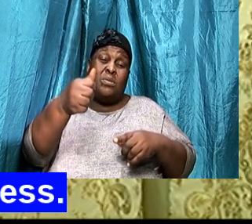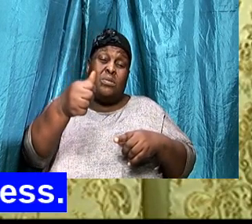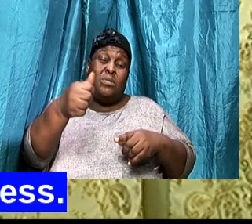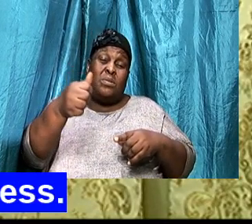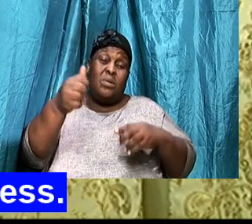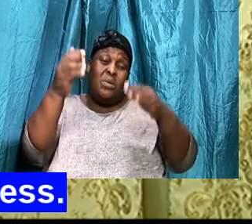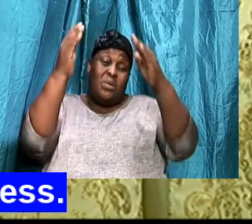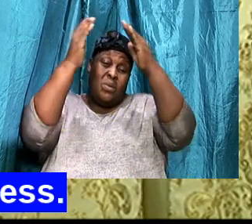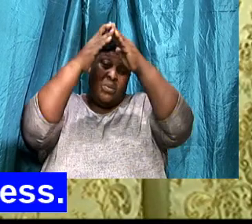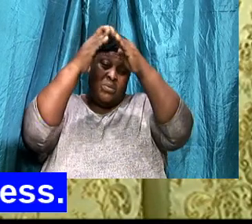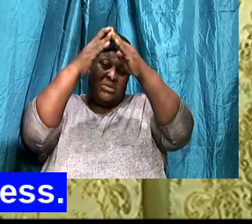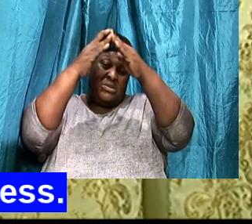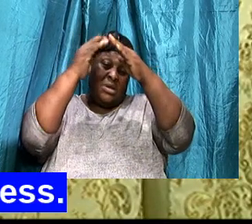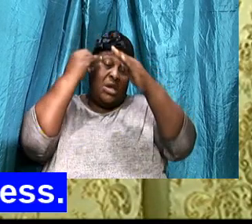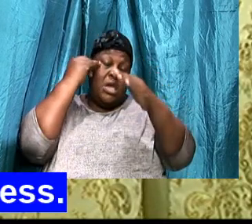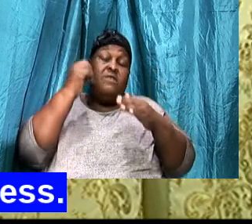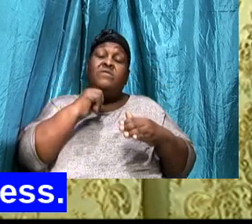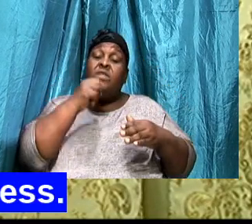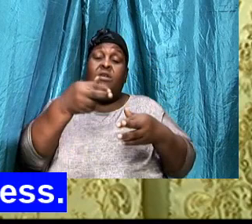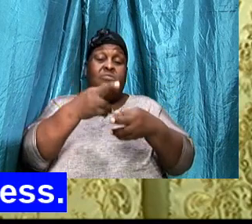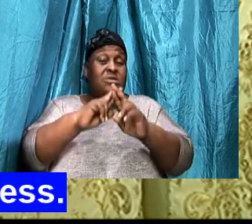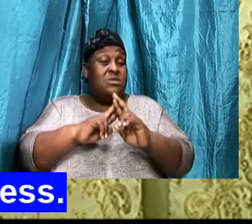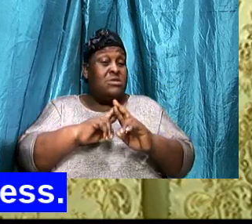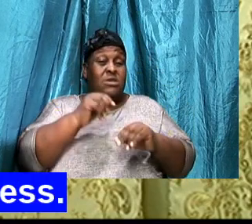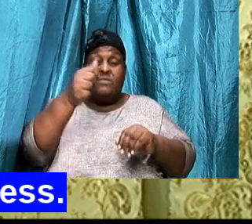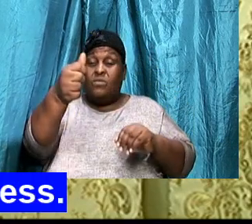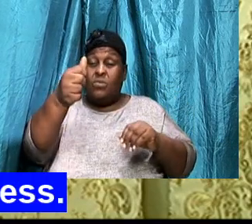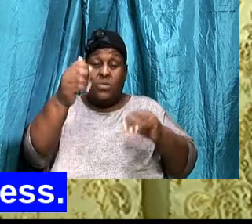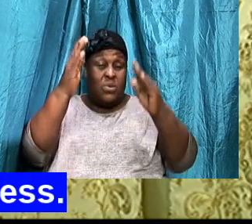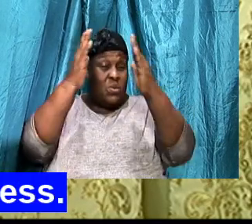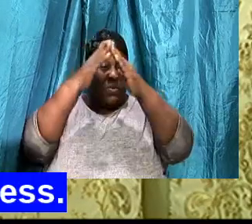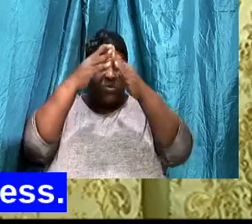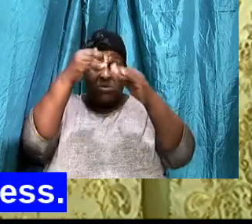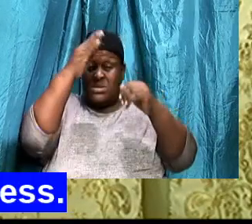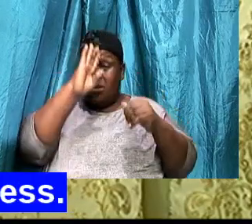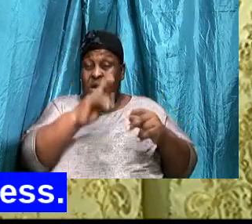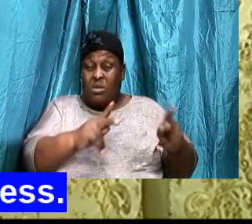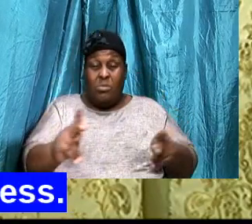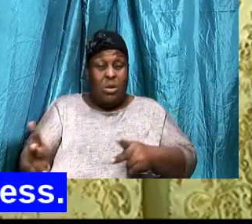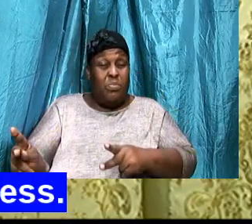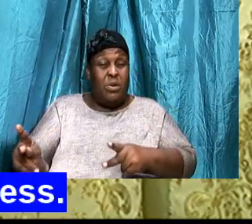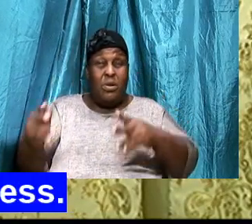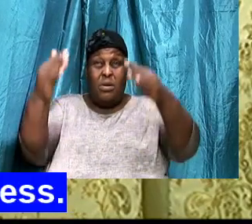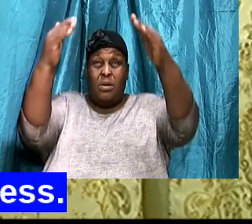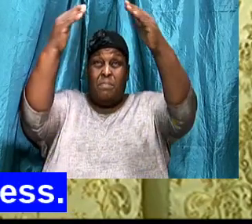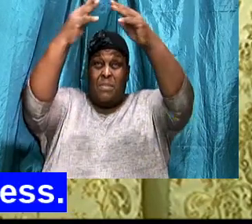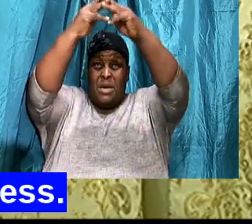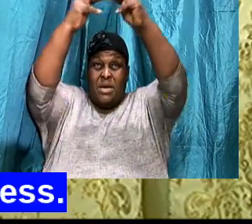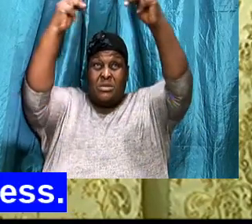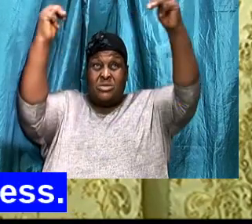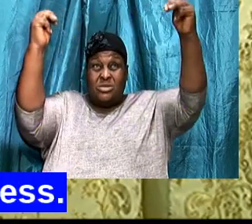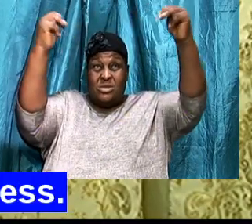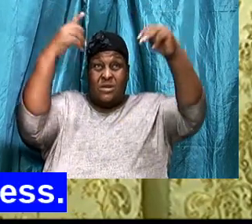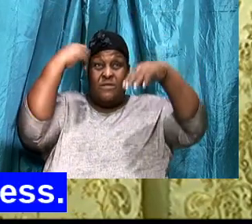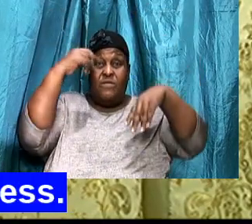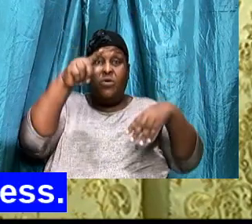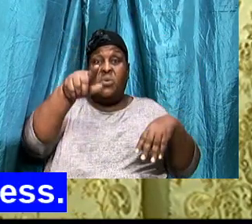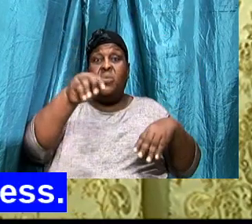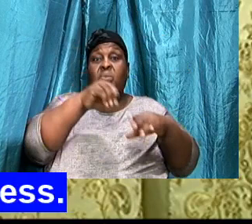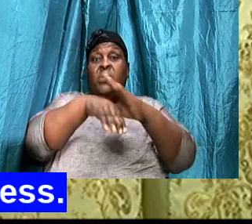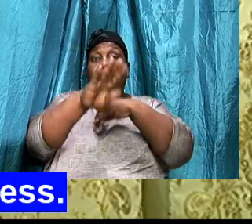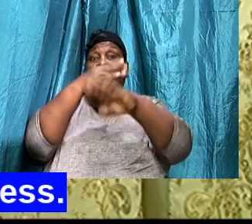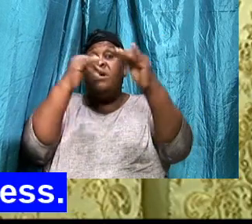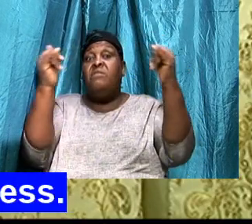mansion for you, Oh Jesus, Eyes have not seen, Hears have not heard, Neither have it